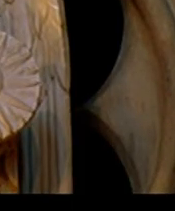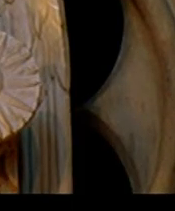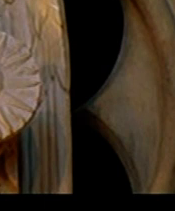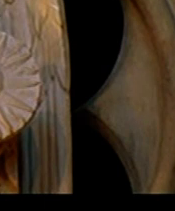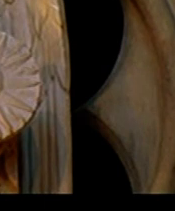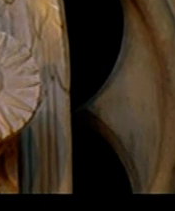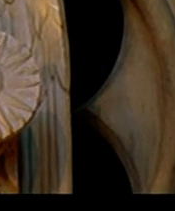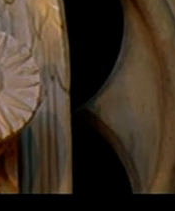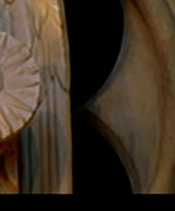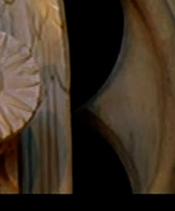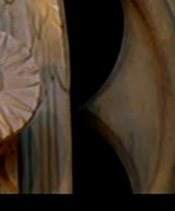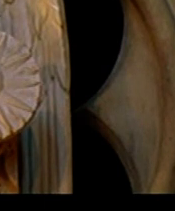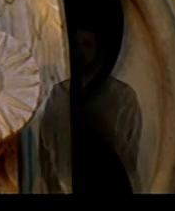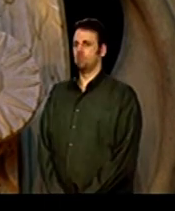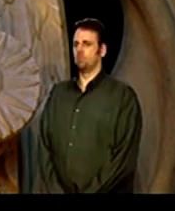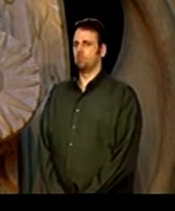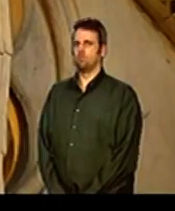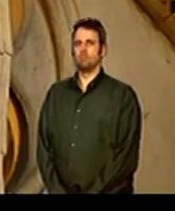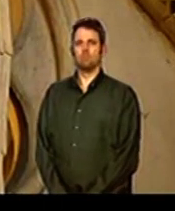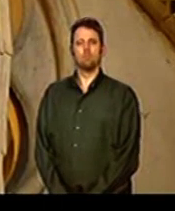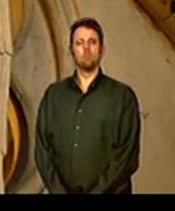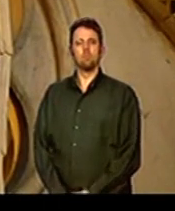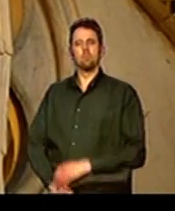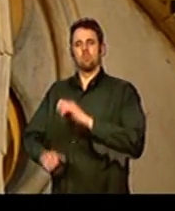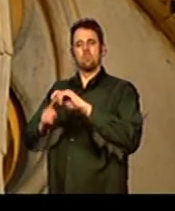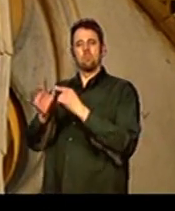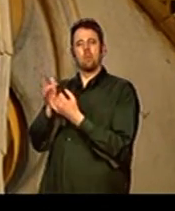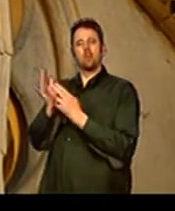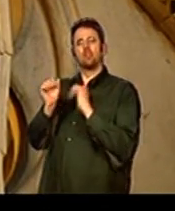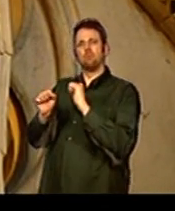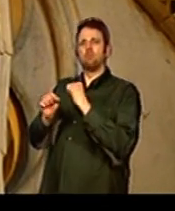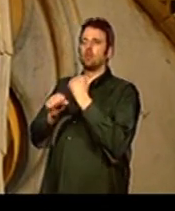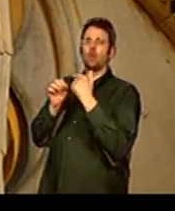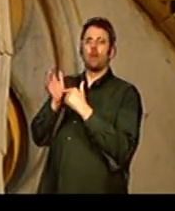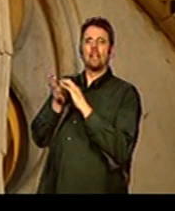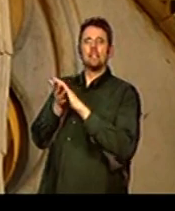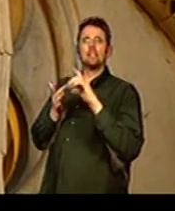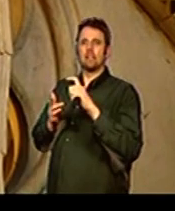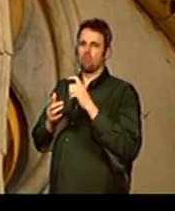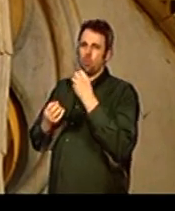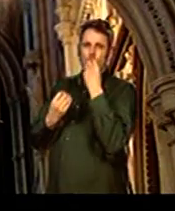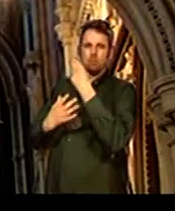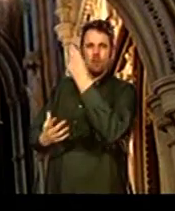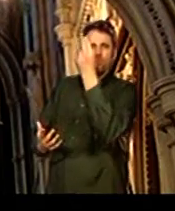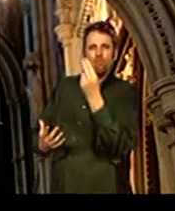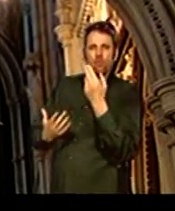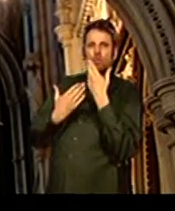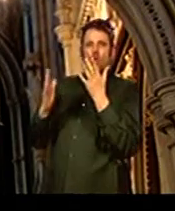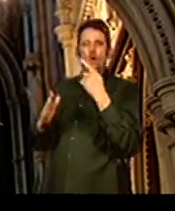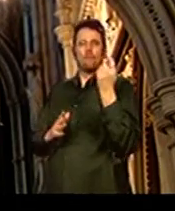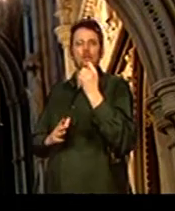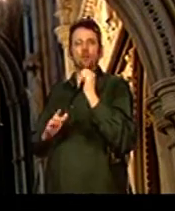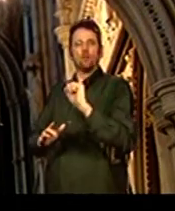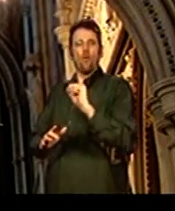avoidance. music Beardson's Gothic is a wonderful illustration of the Victorian ability